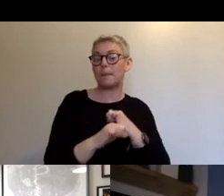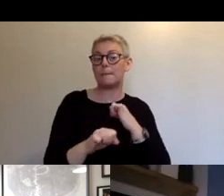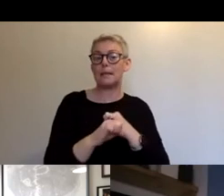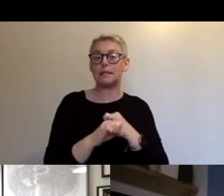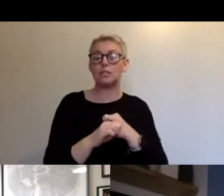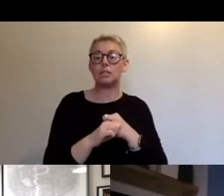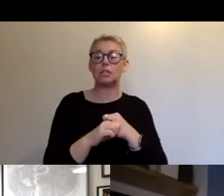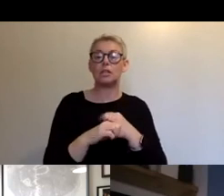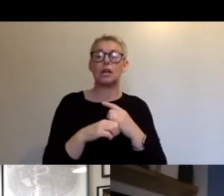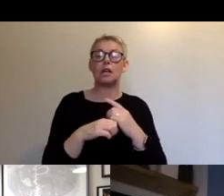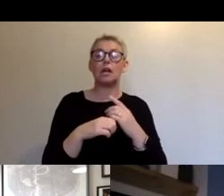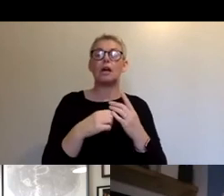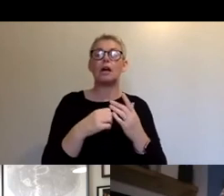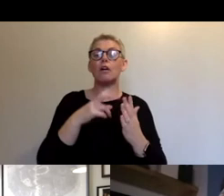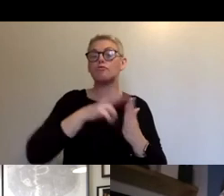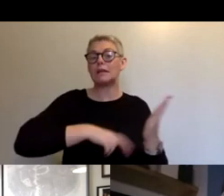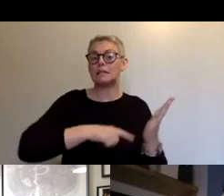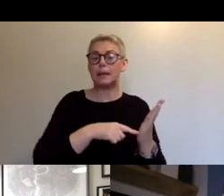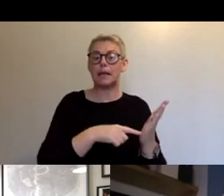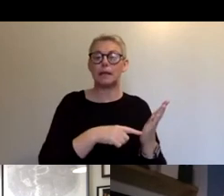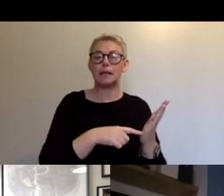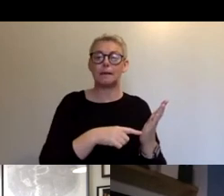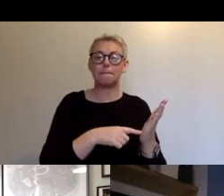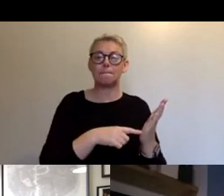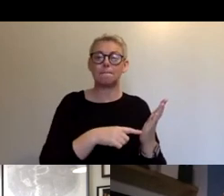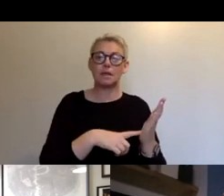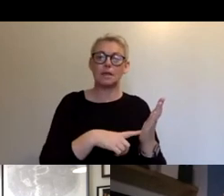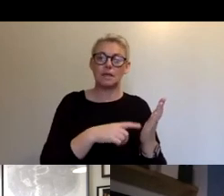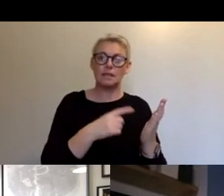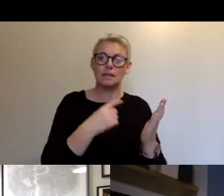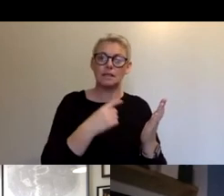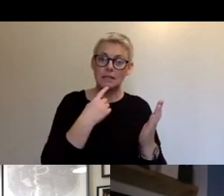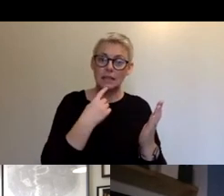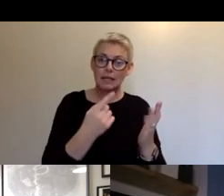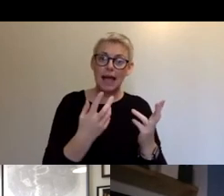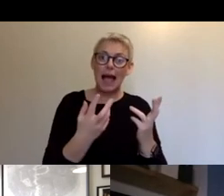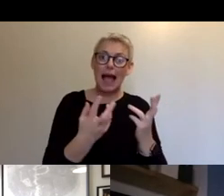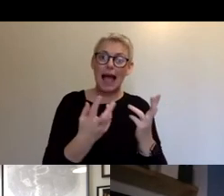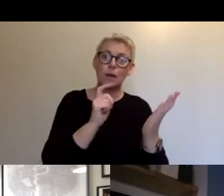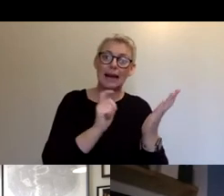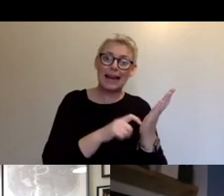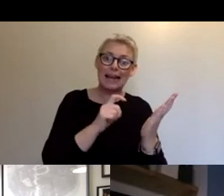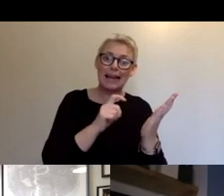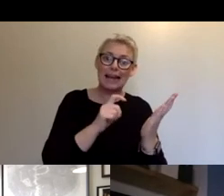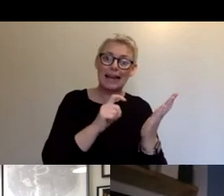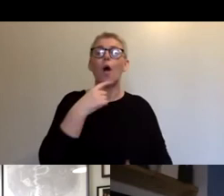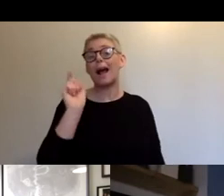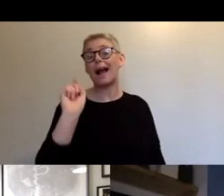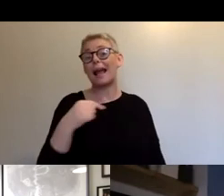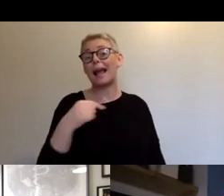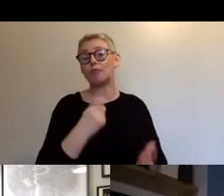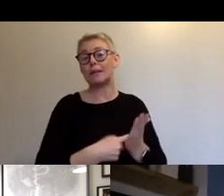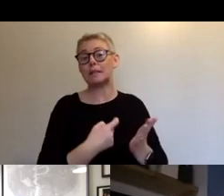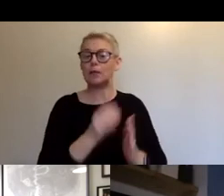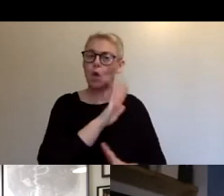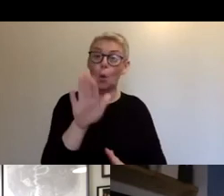recipe, um, she tells that she tells you exactly how to click on the link and access her recipe. And she